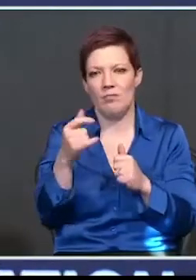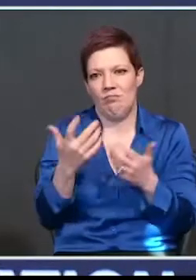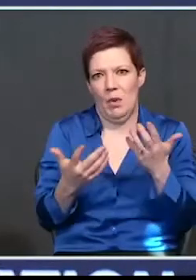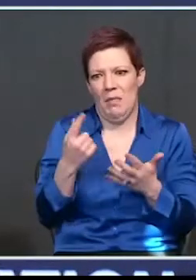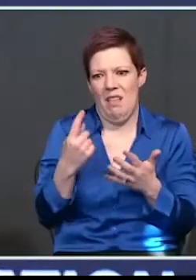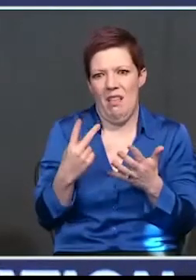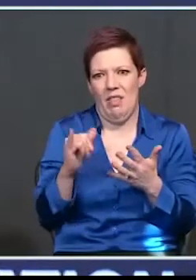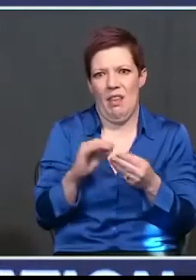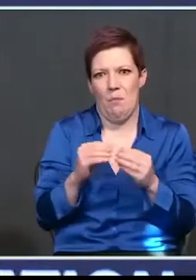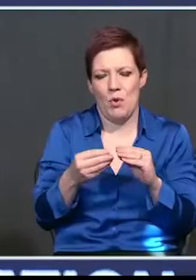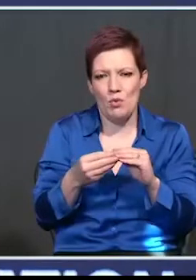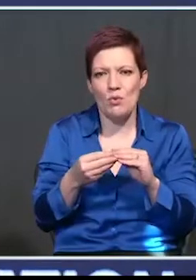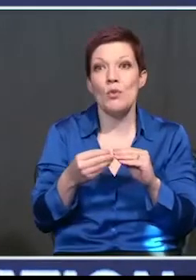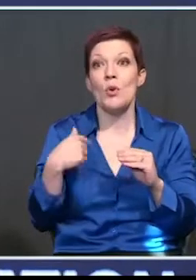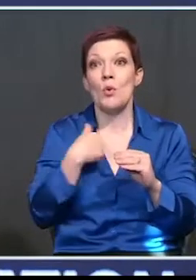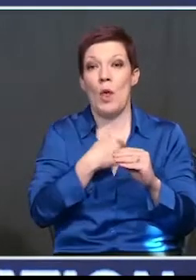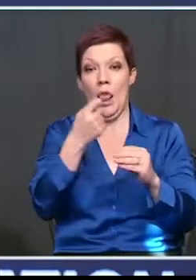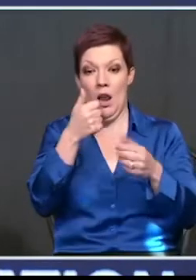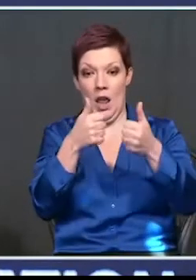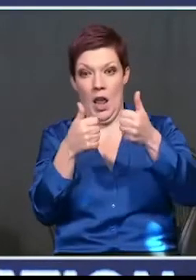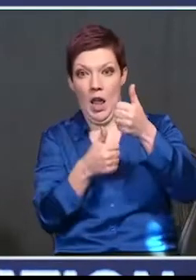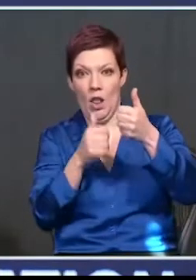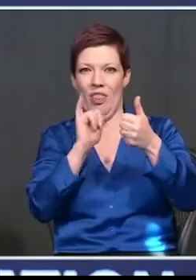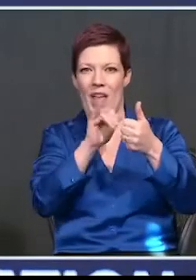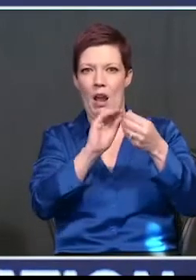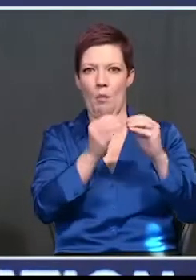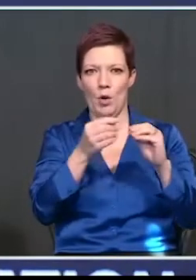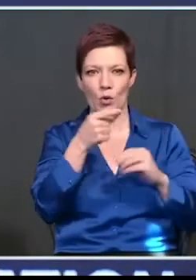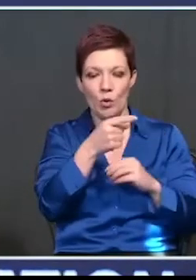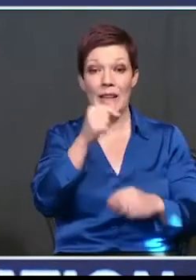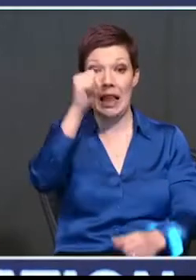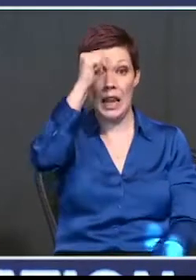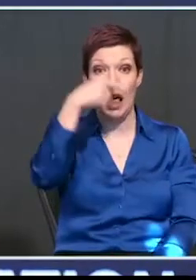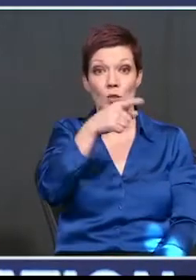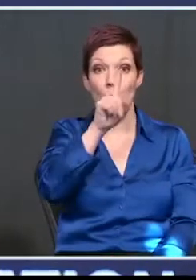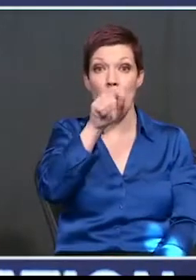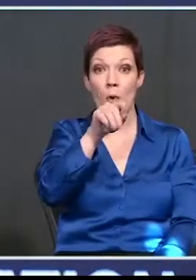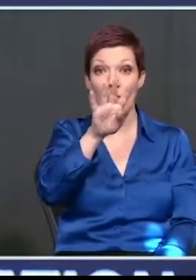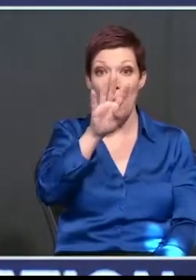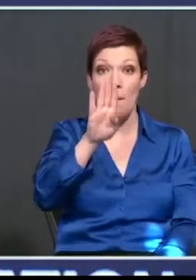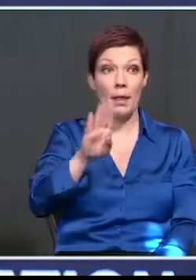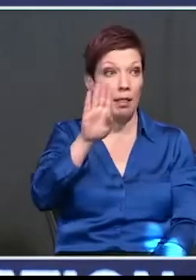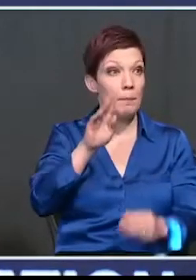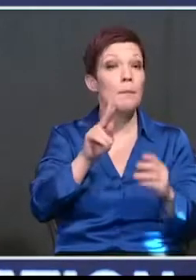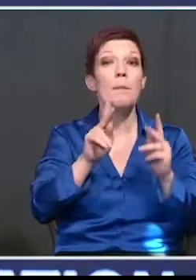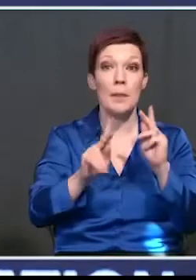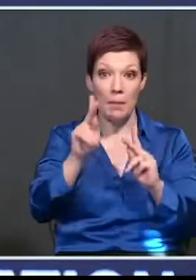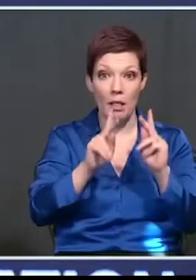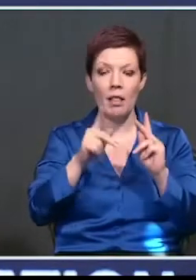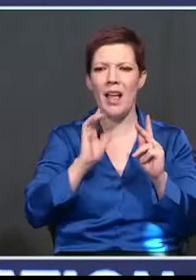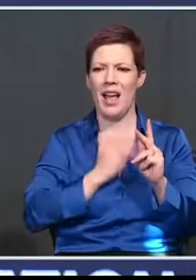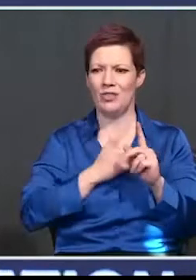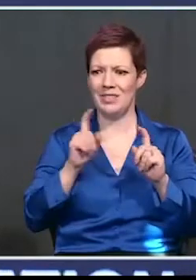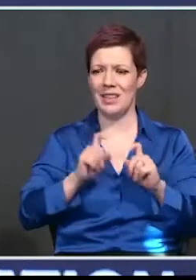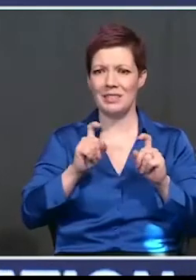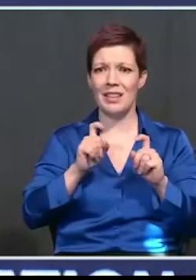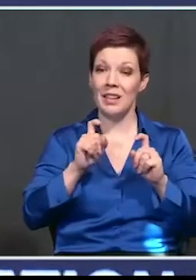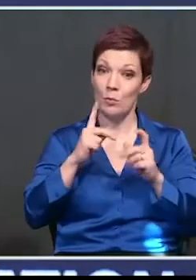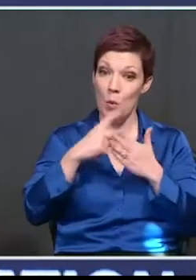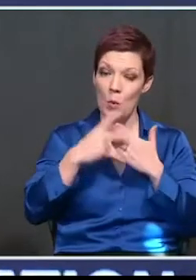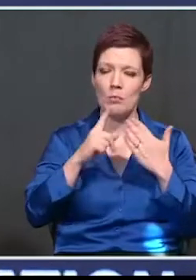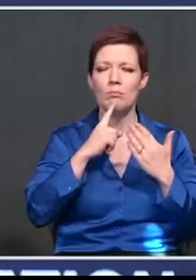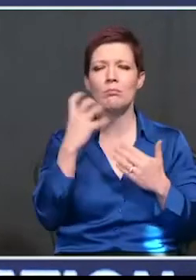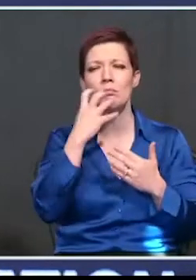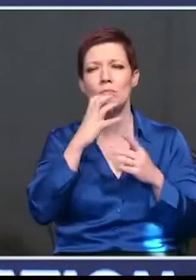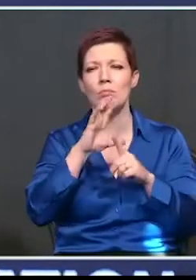country. And India has 1.4 billion people. Our testing program has been incredible. And we actually are also coming